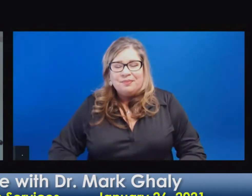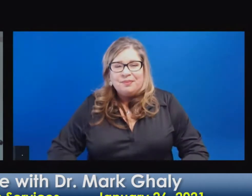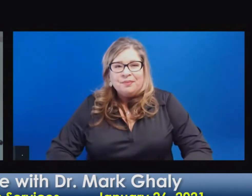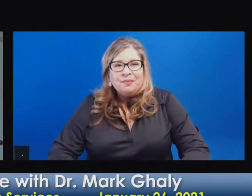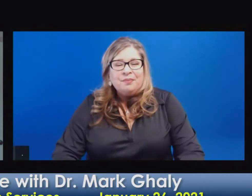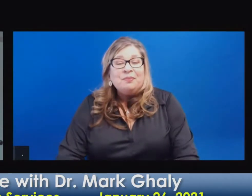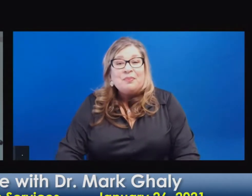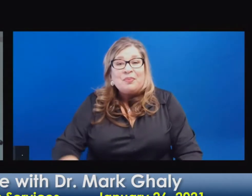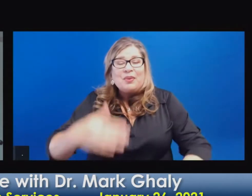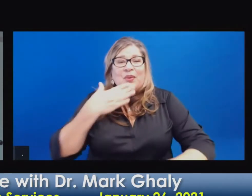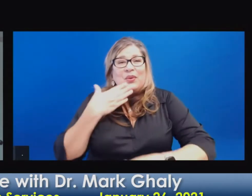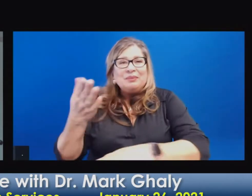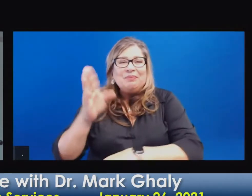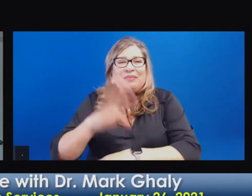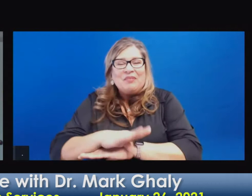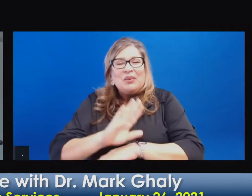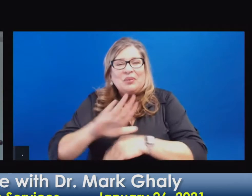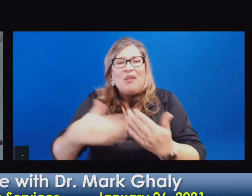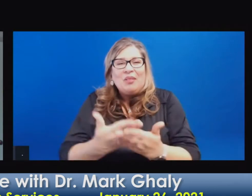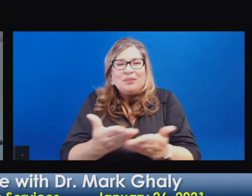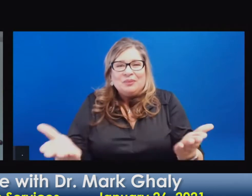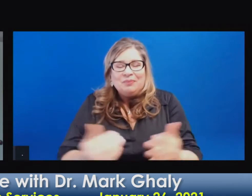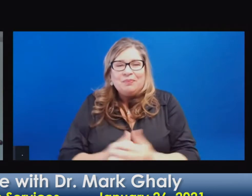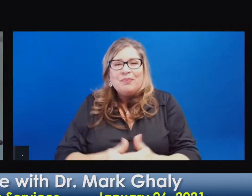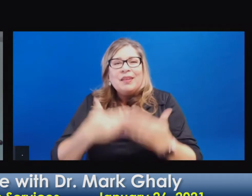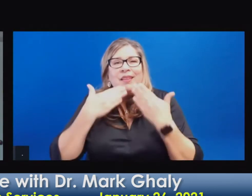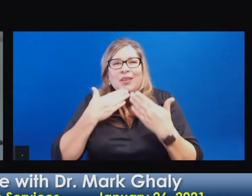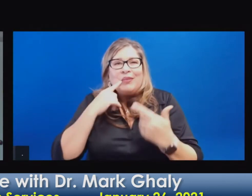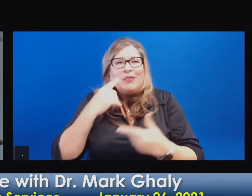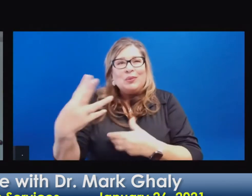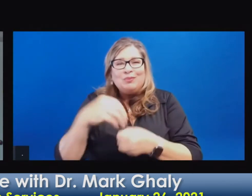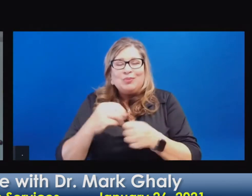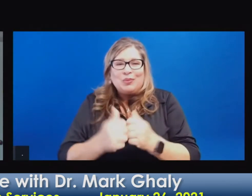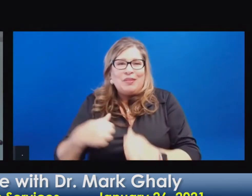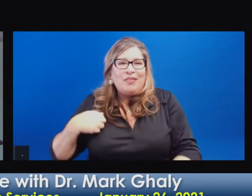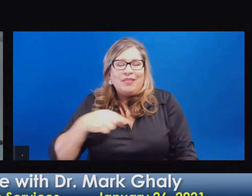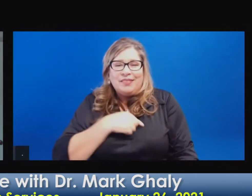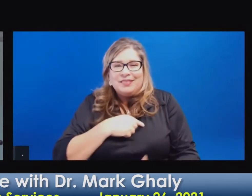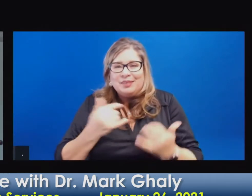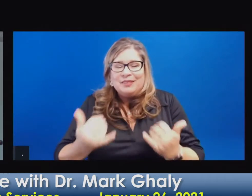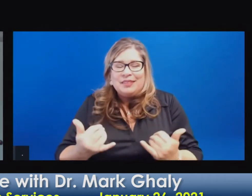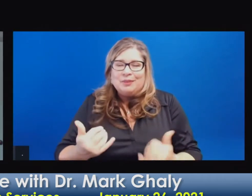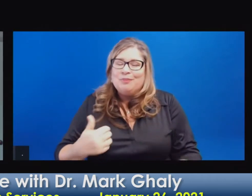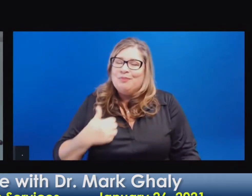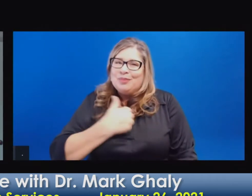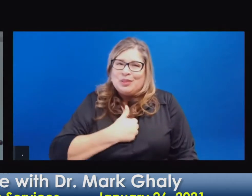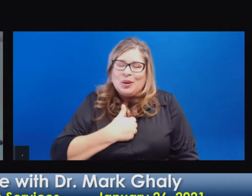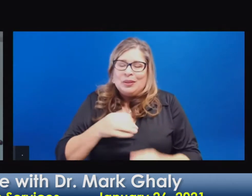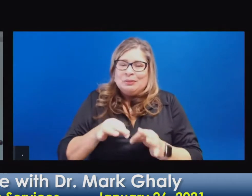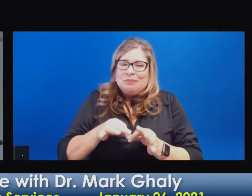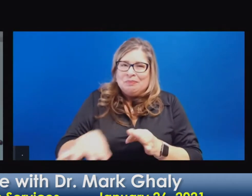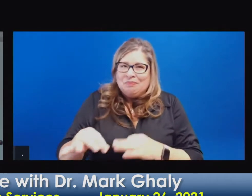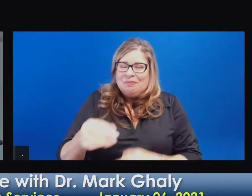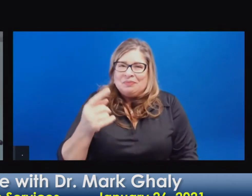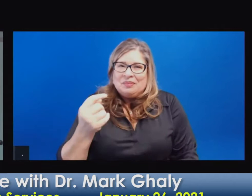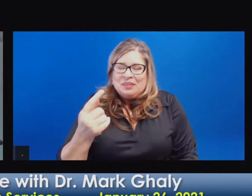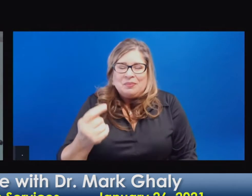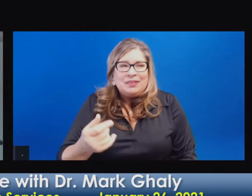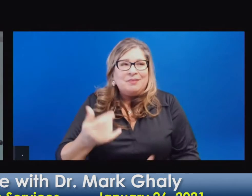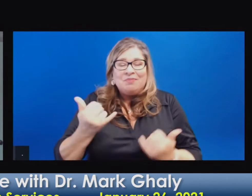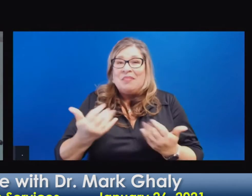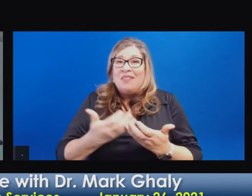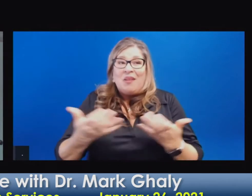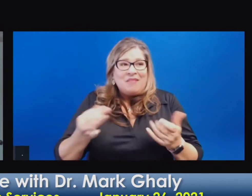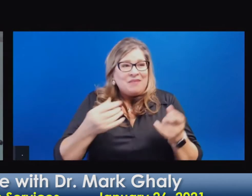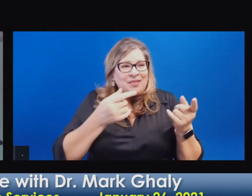Good afternoon, everyone, and thank you for joining us. Sorry to be a few minutes late getting started. Lots going on